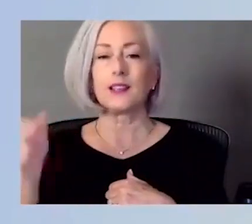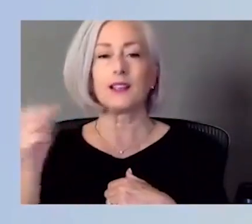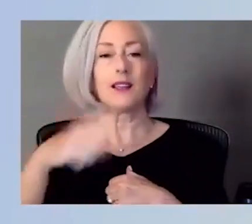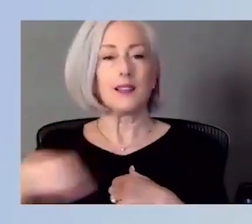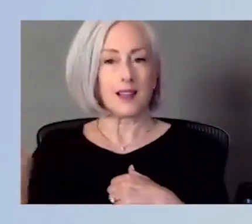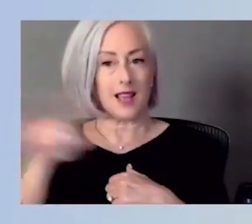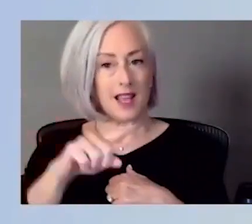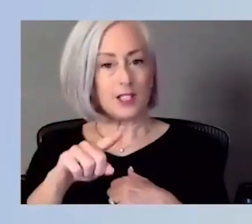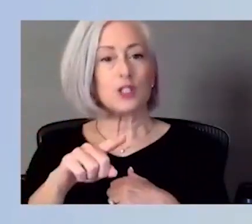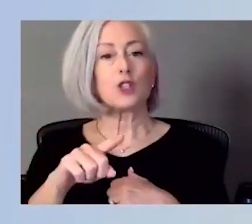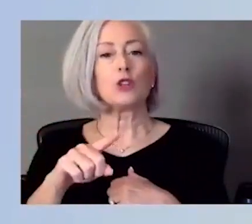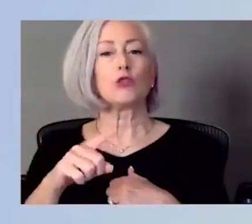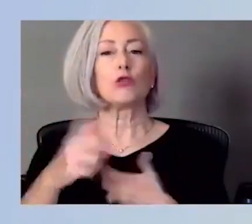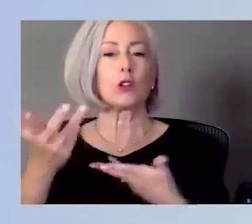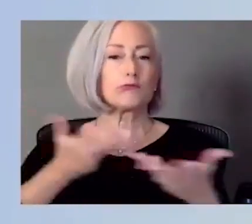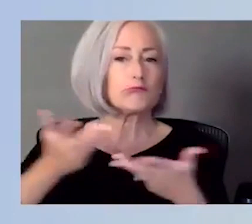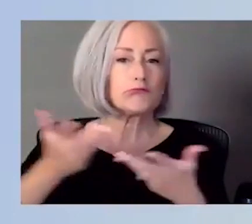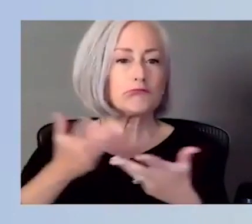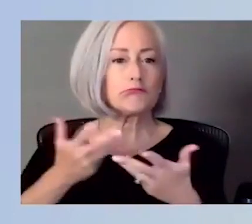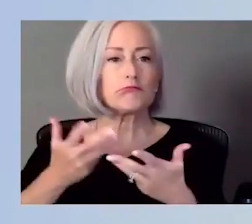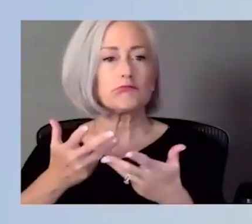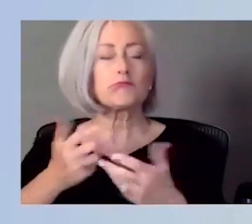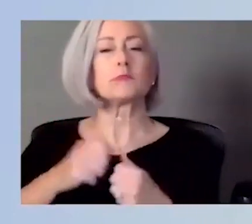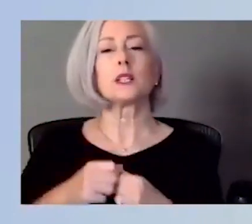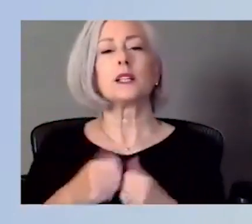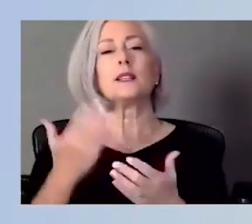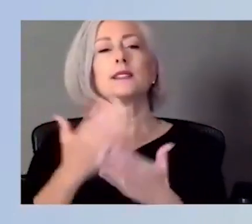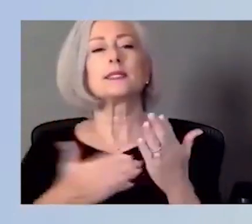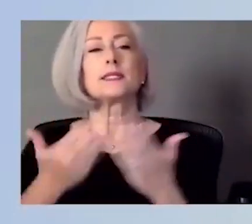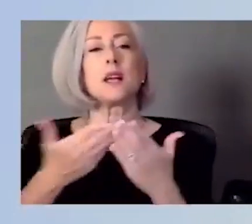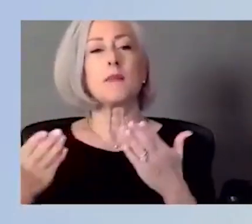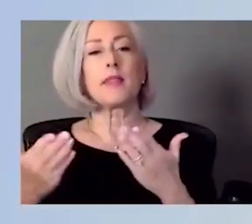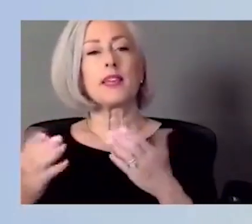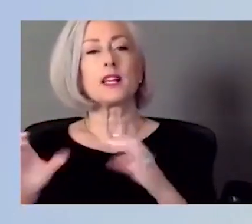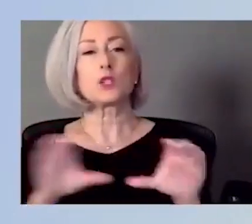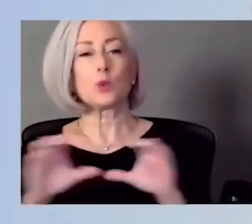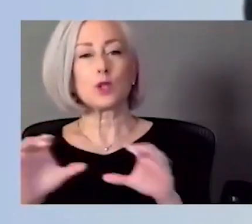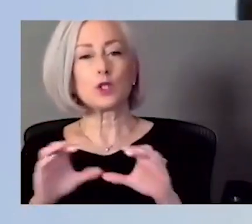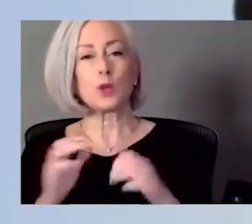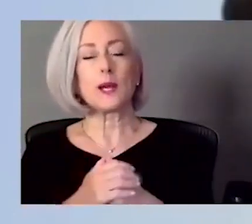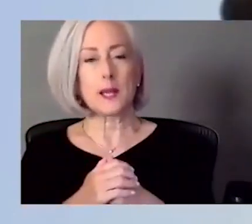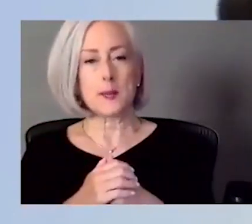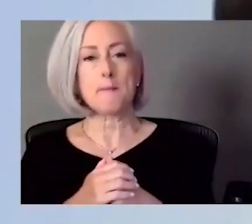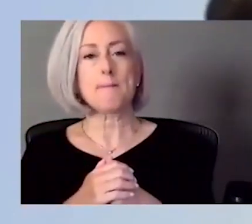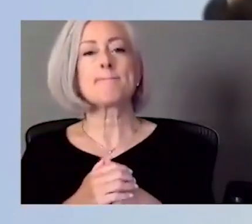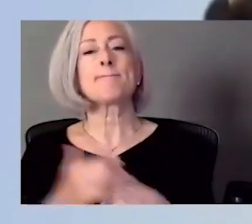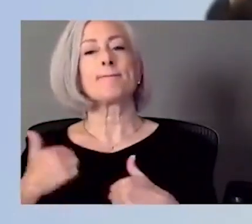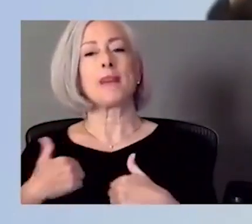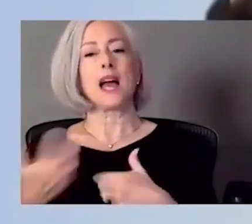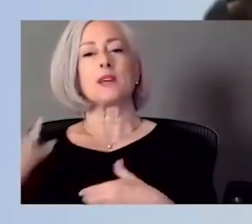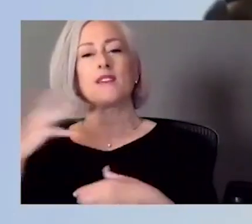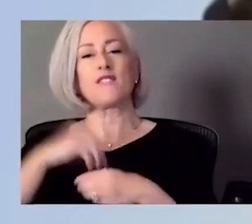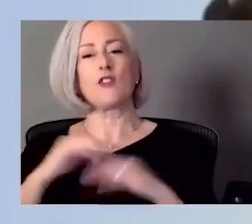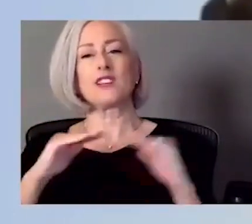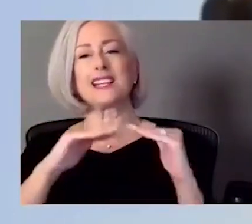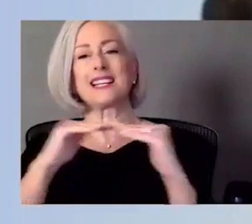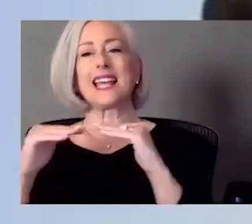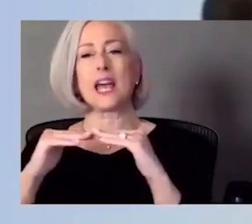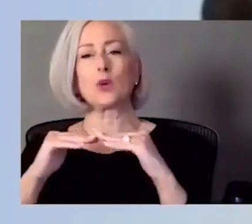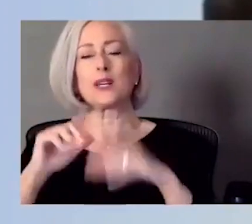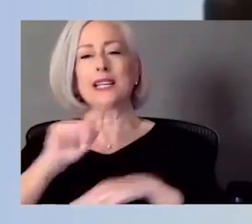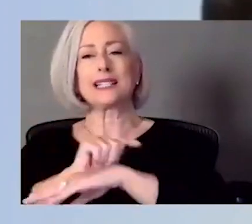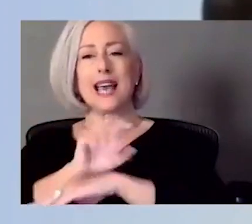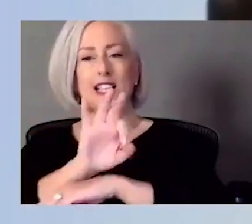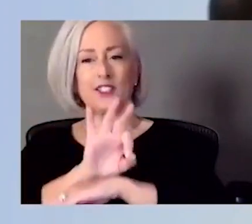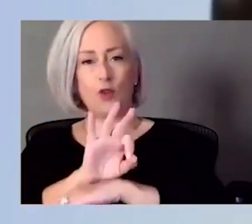through the conversation, some of the things that we're doing, I'm also part of the wind out health equity task force. And some of the things that